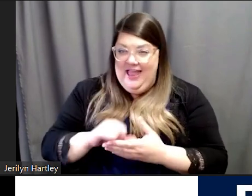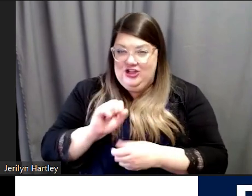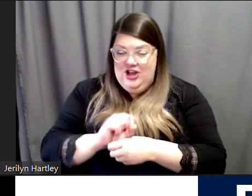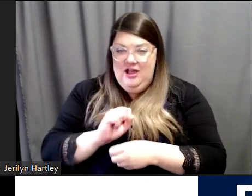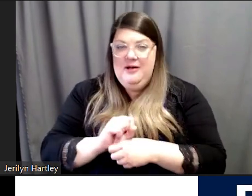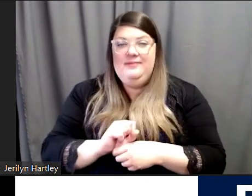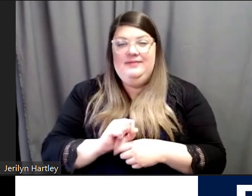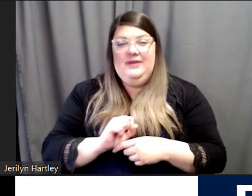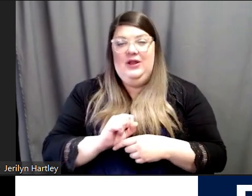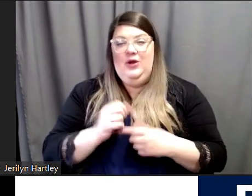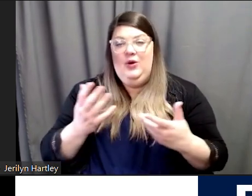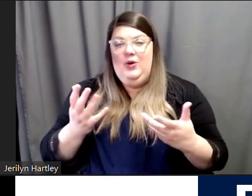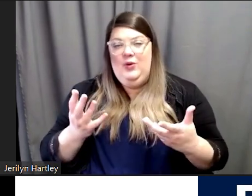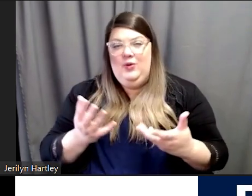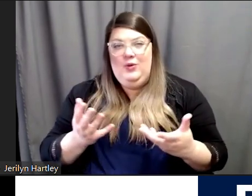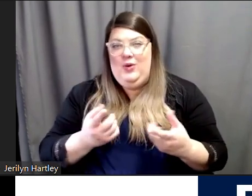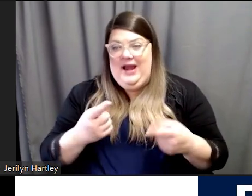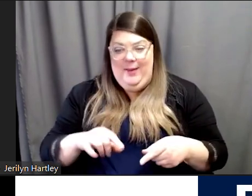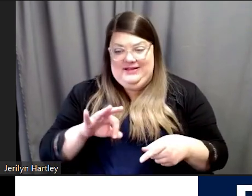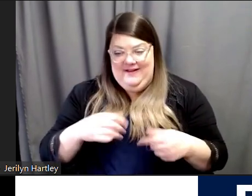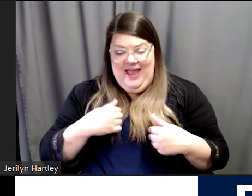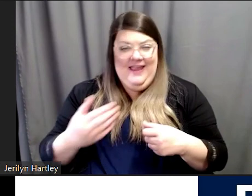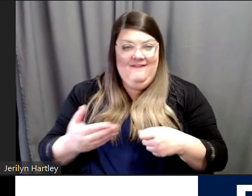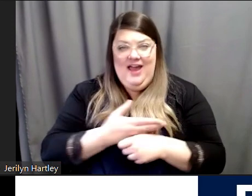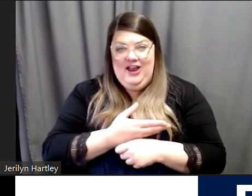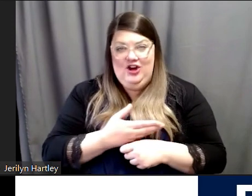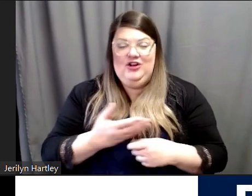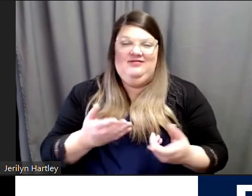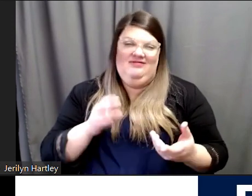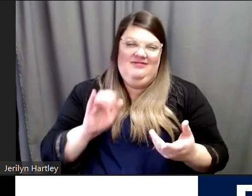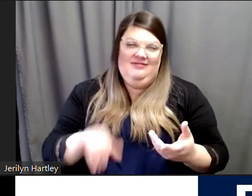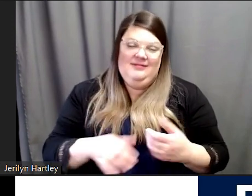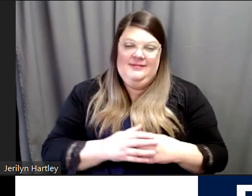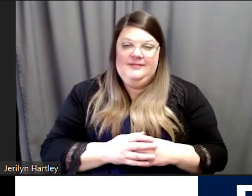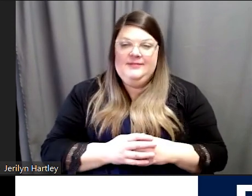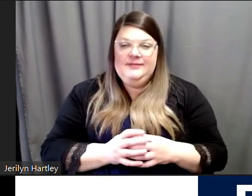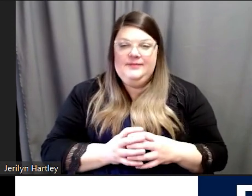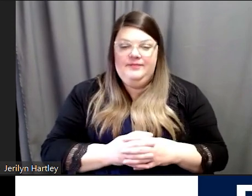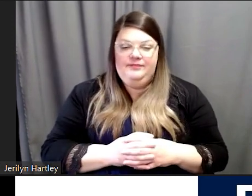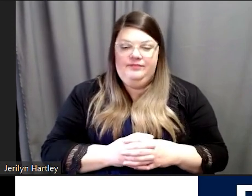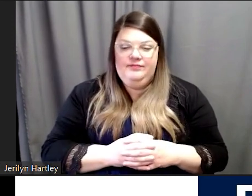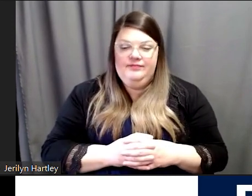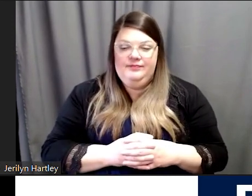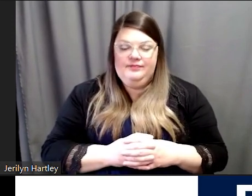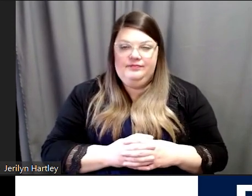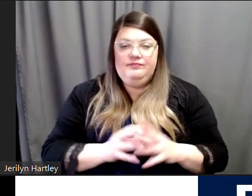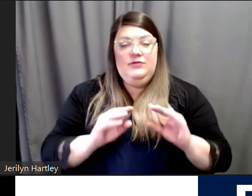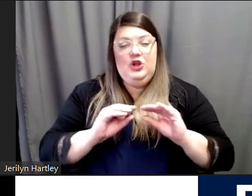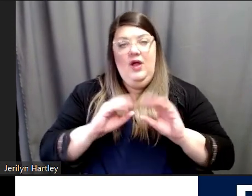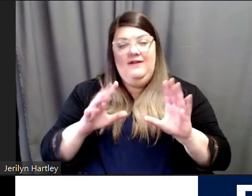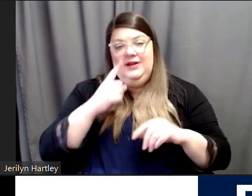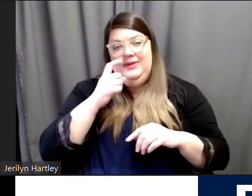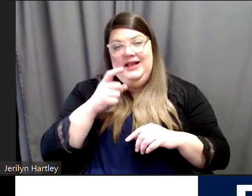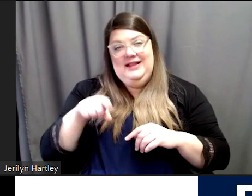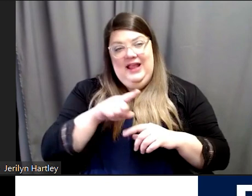happens if I get fired? So I don't, obviously, because they are